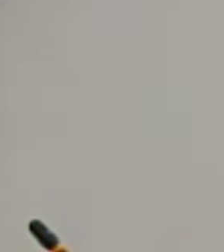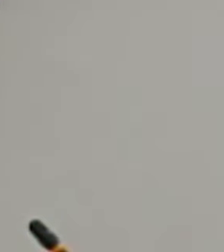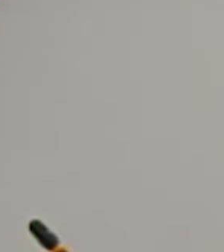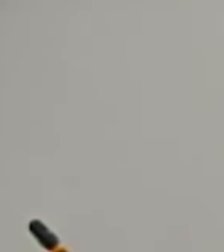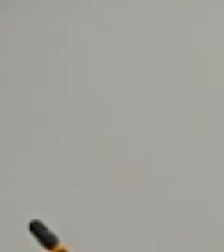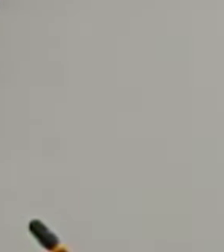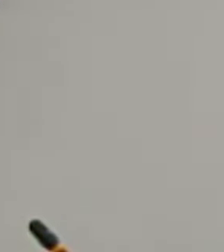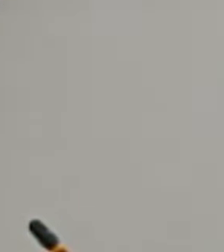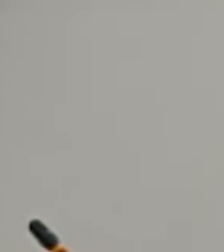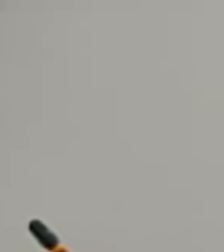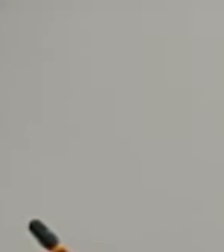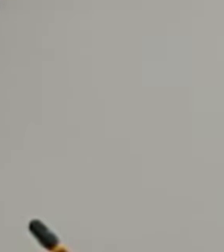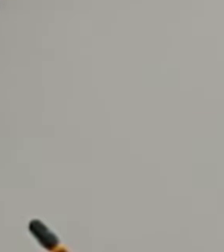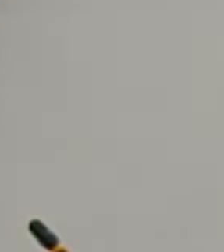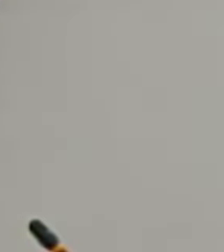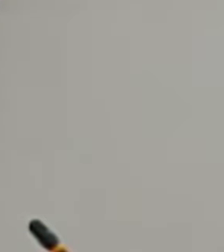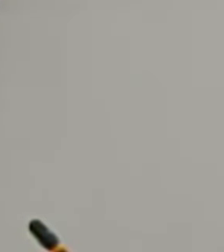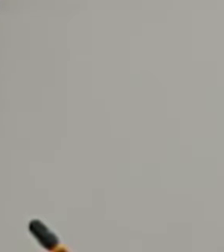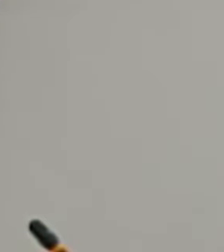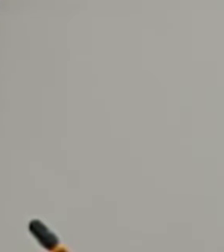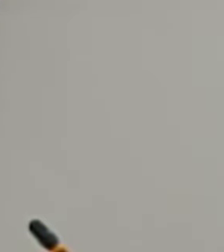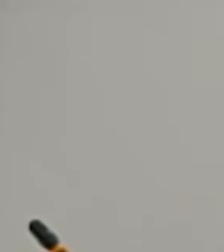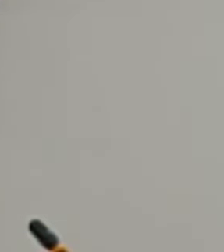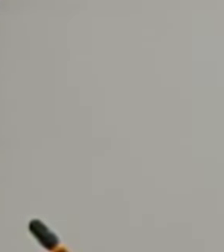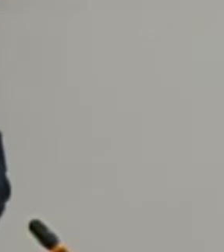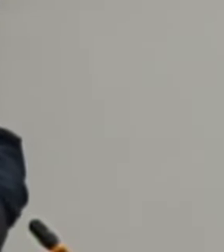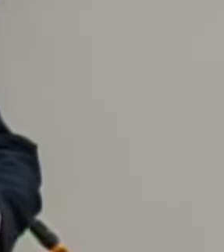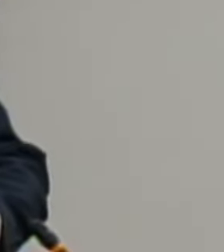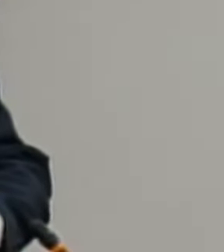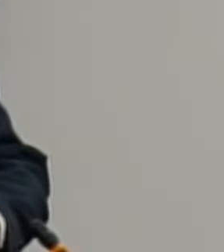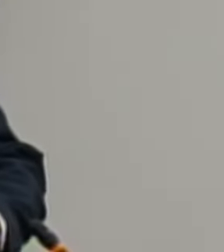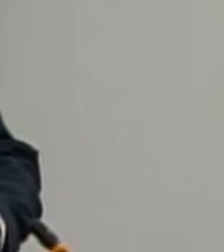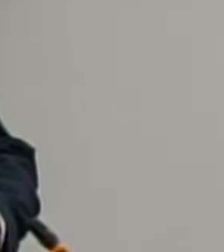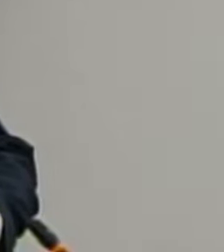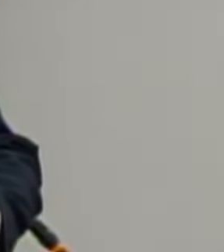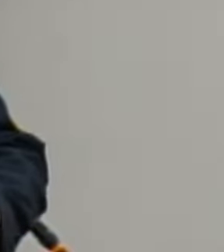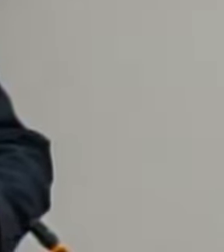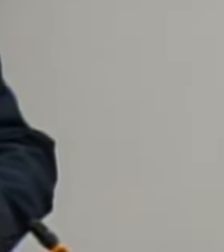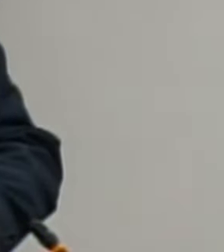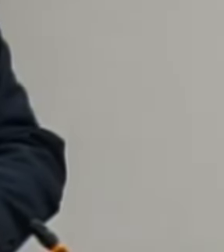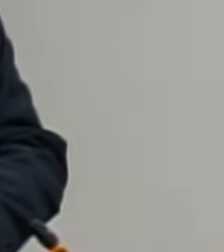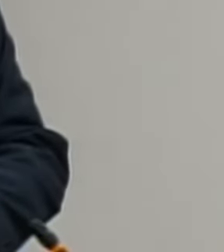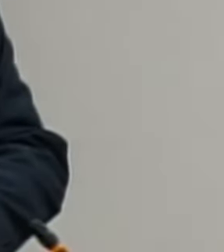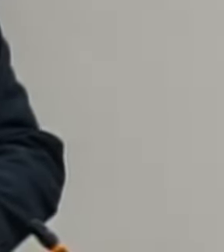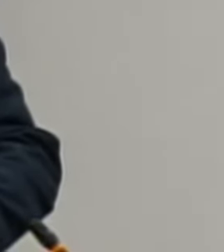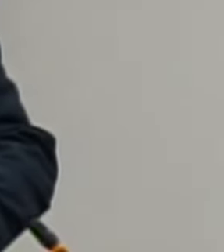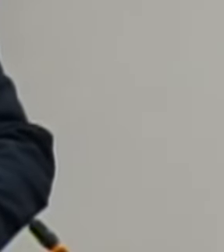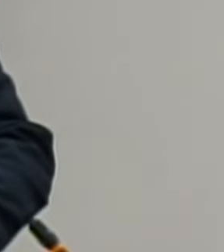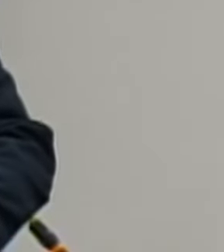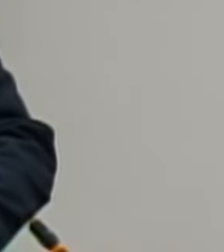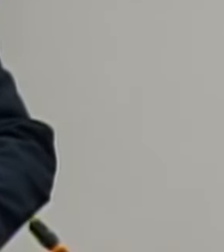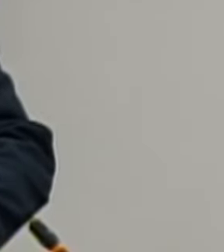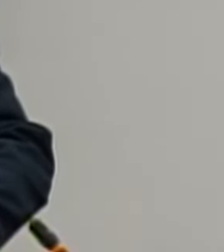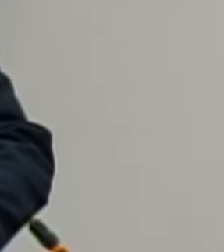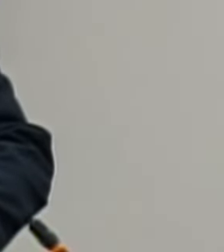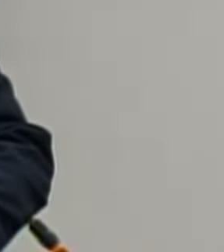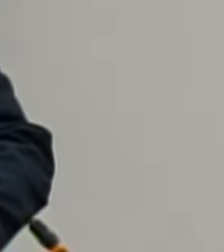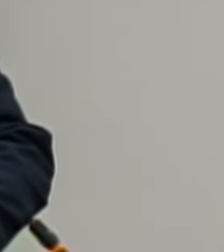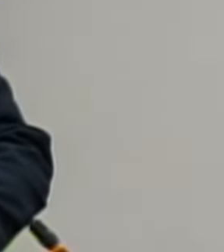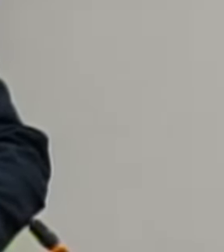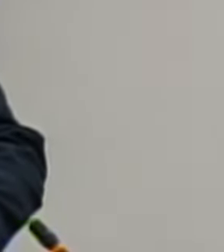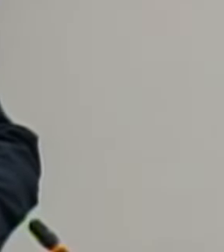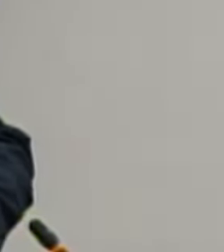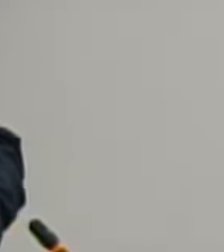time as we pay particular focus to those who are suffering from breast cancer.